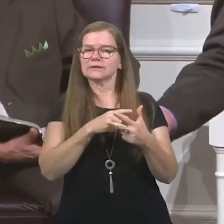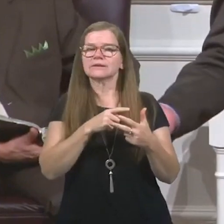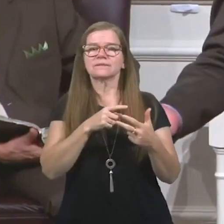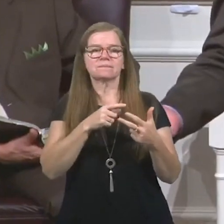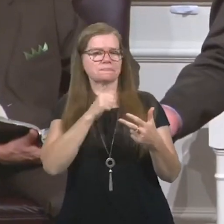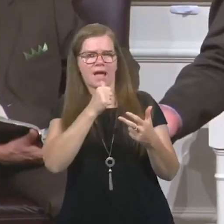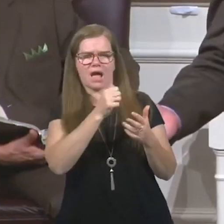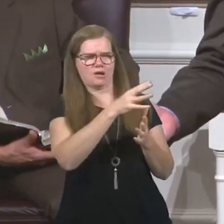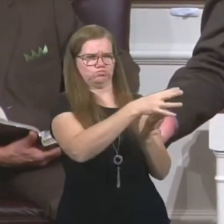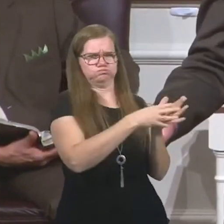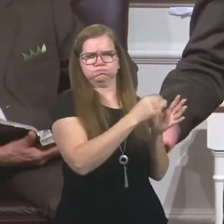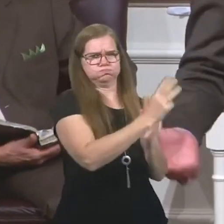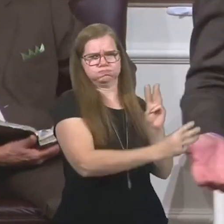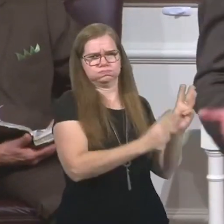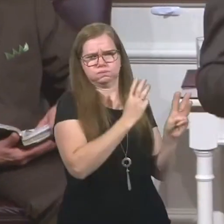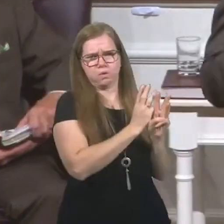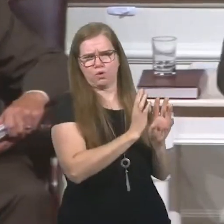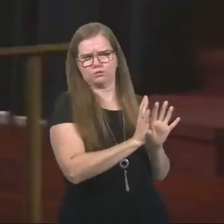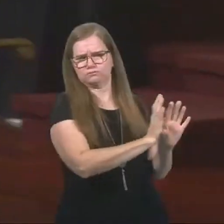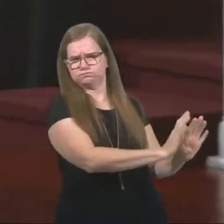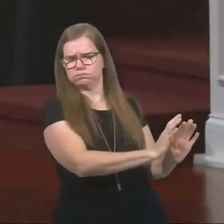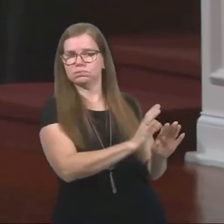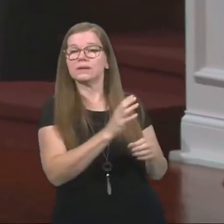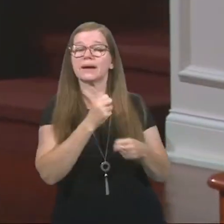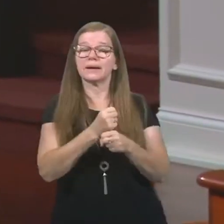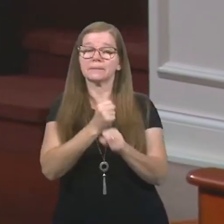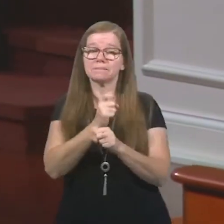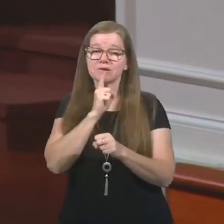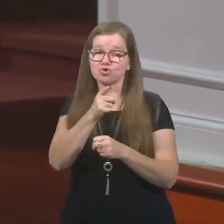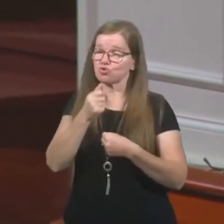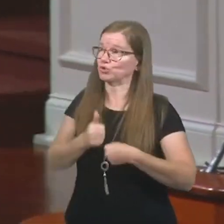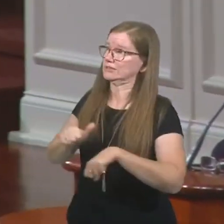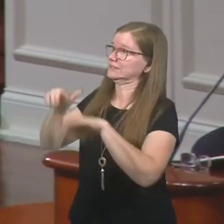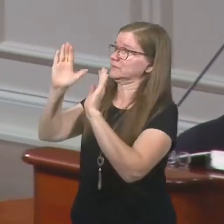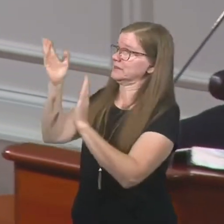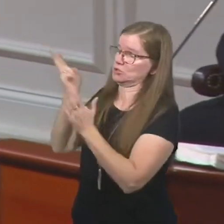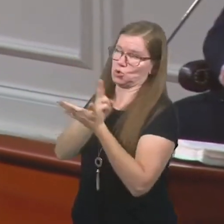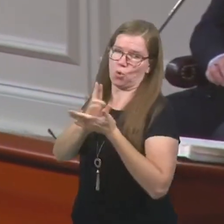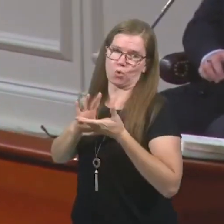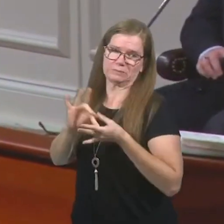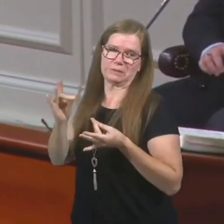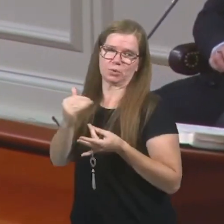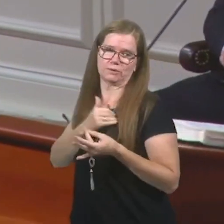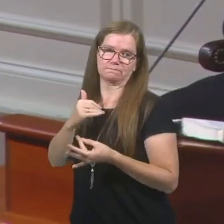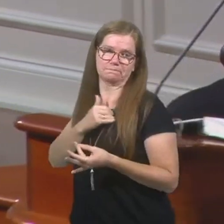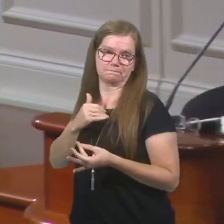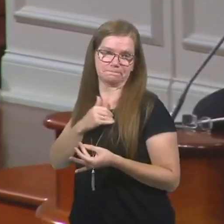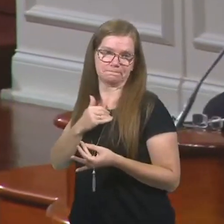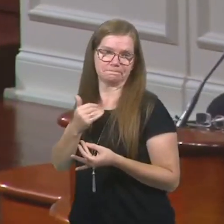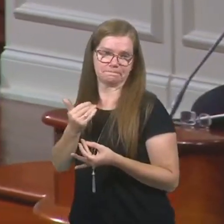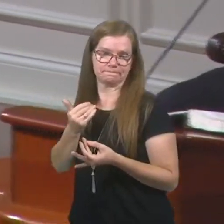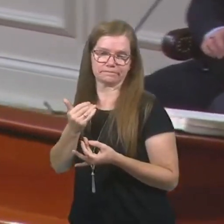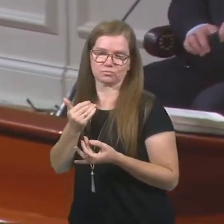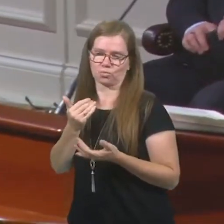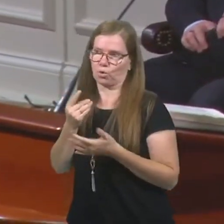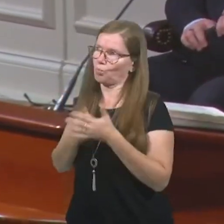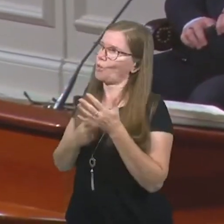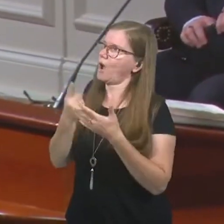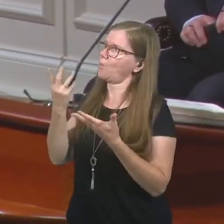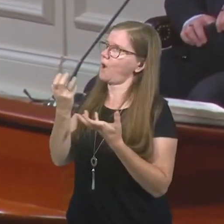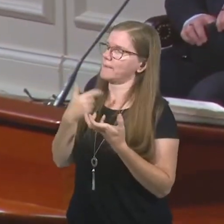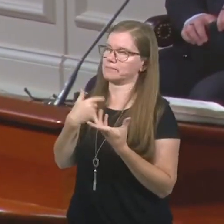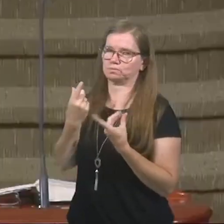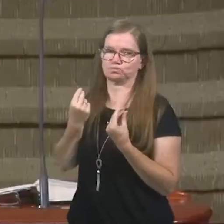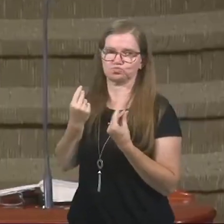conformed to this world. It's making sure that you're submitted to God's Holy Spirit and his direction in your life.